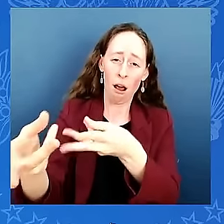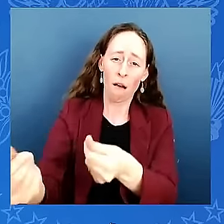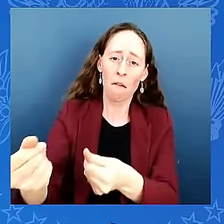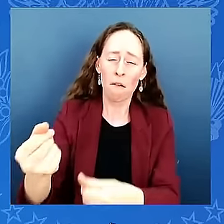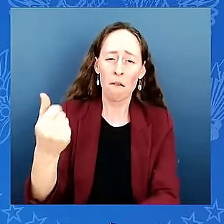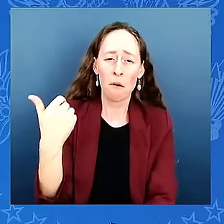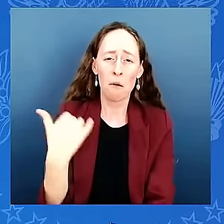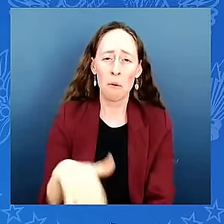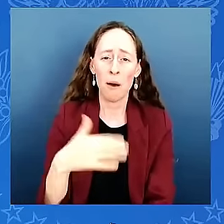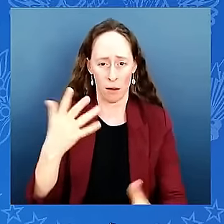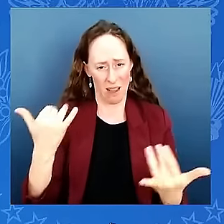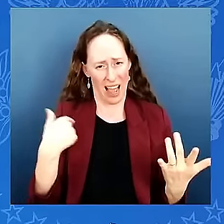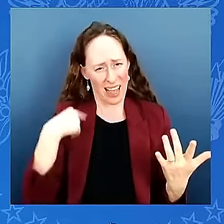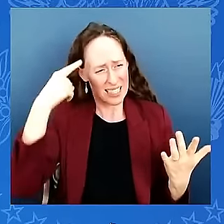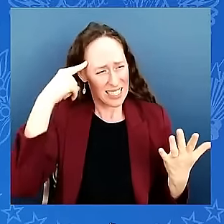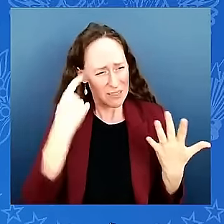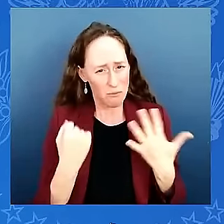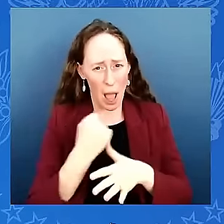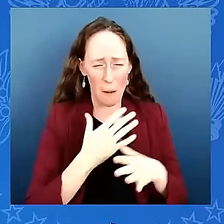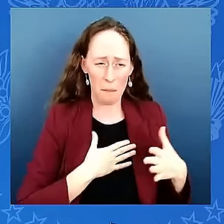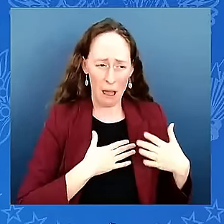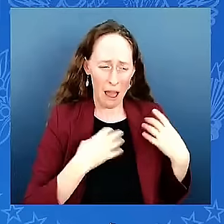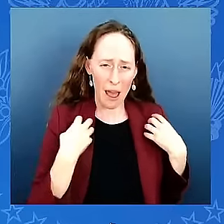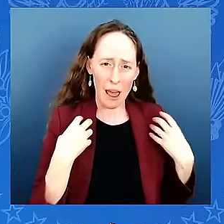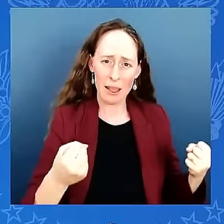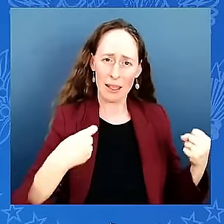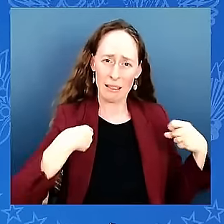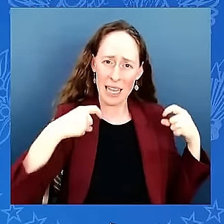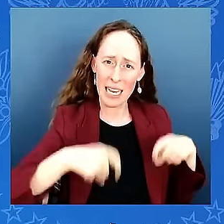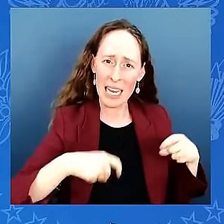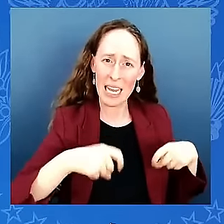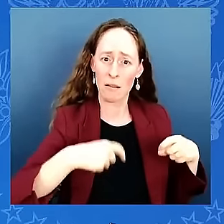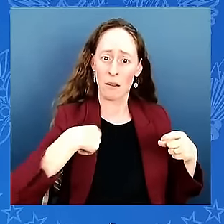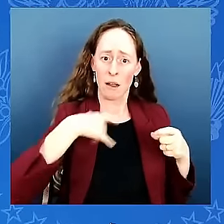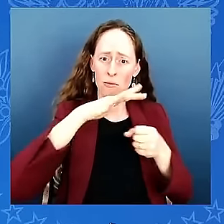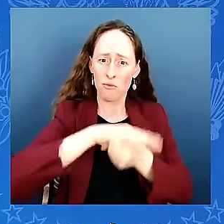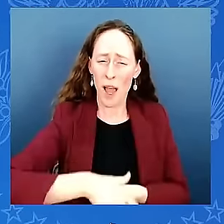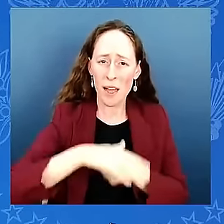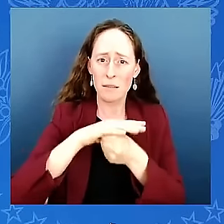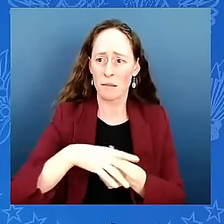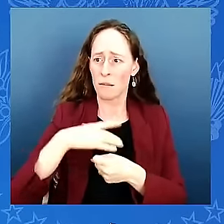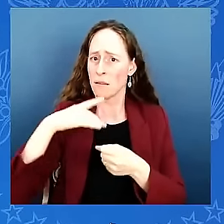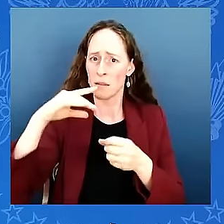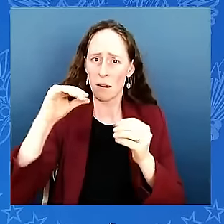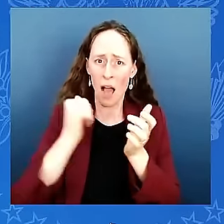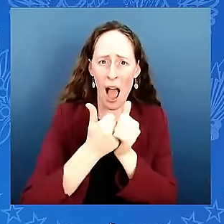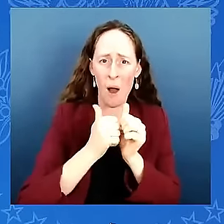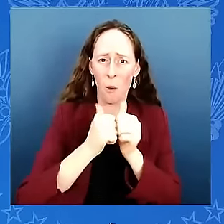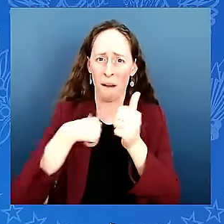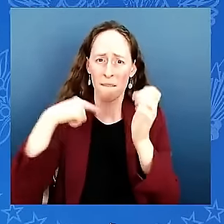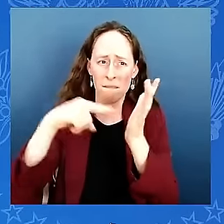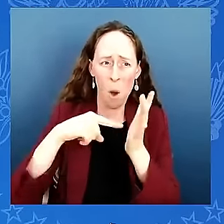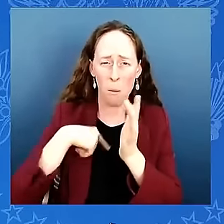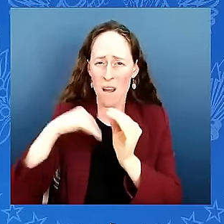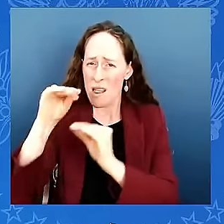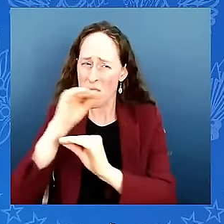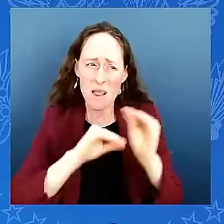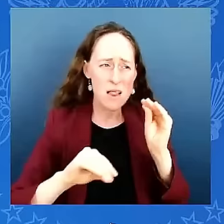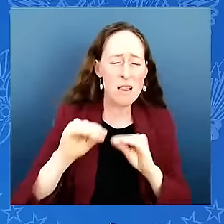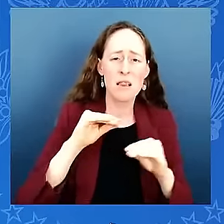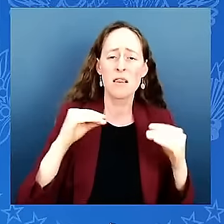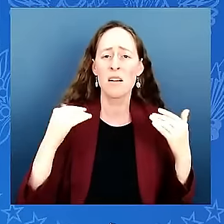prescriptions it became my latest occupation really wow excuse me but on new year's day